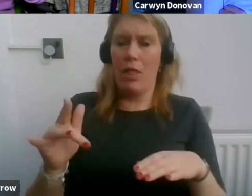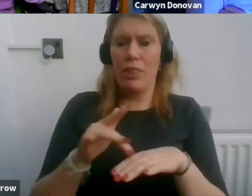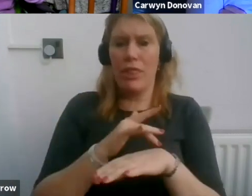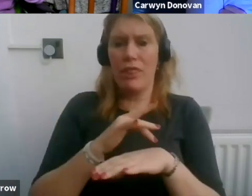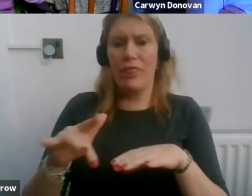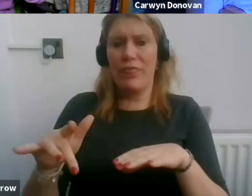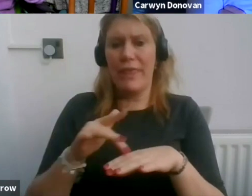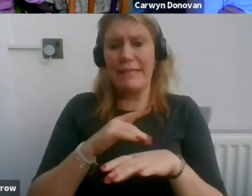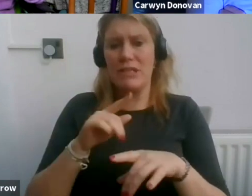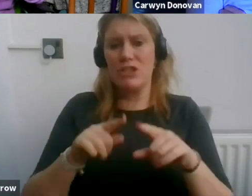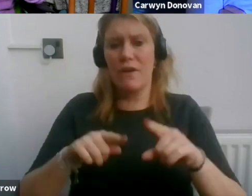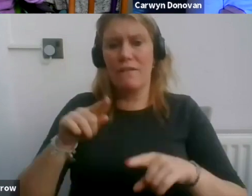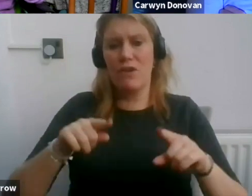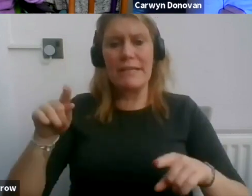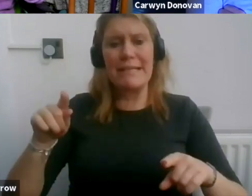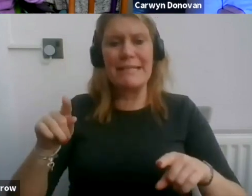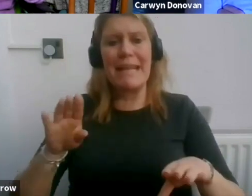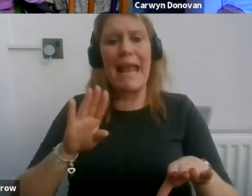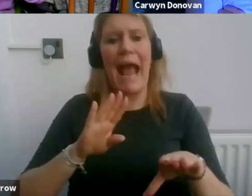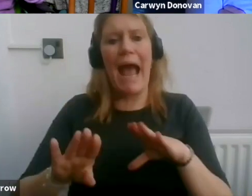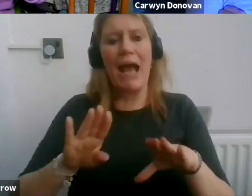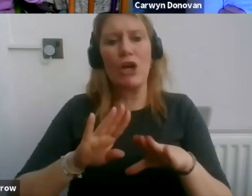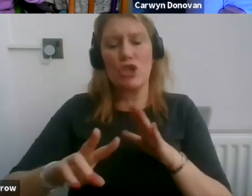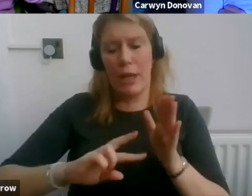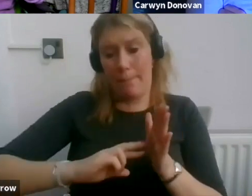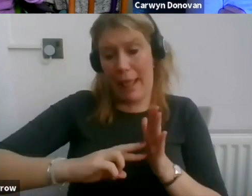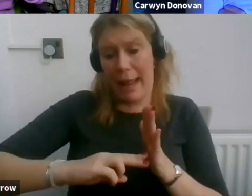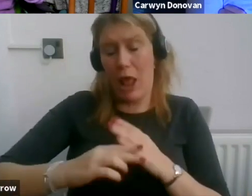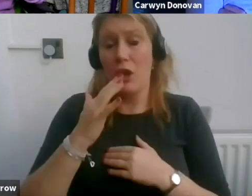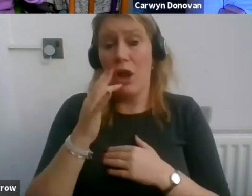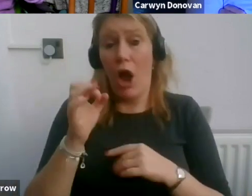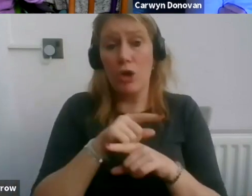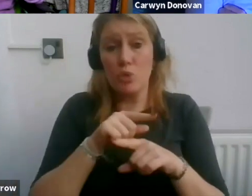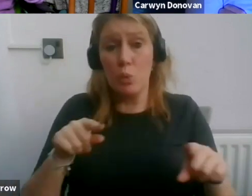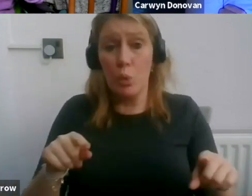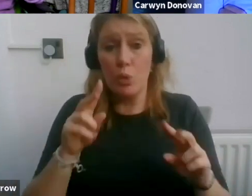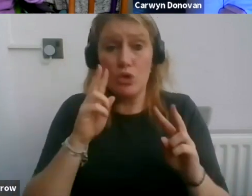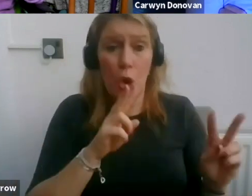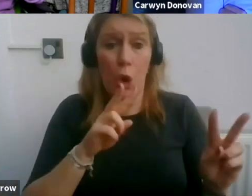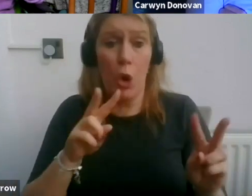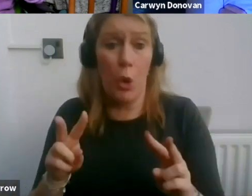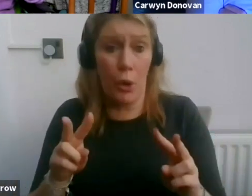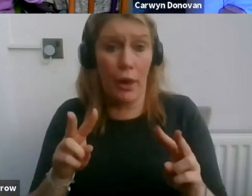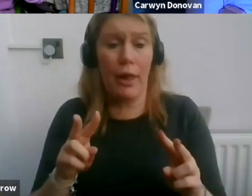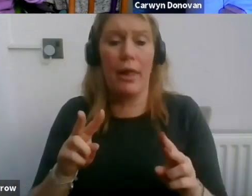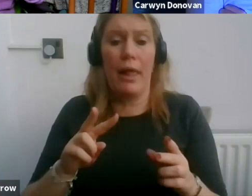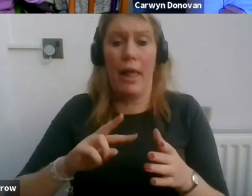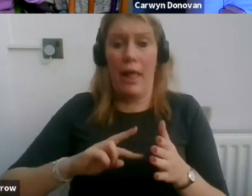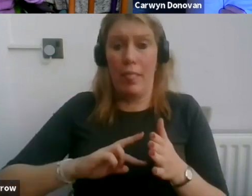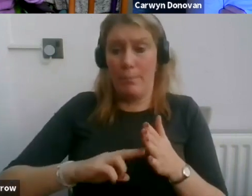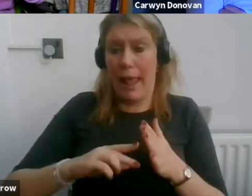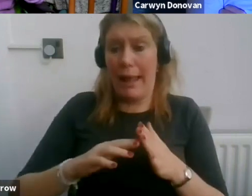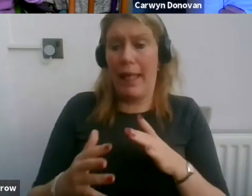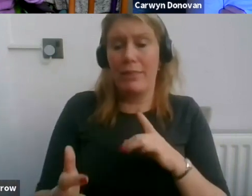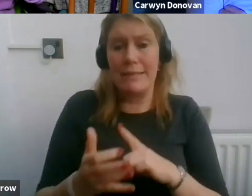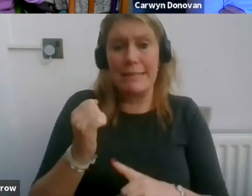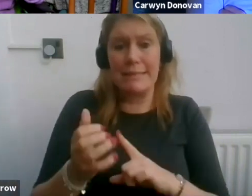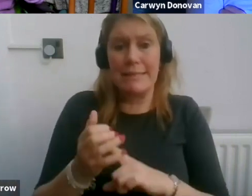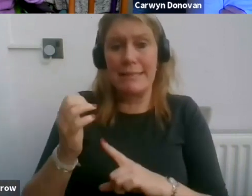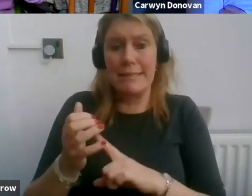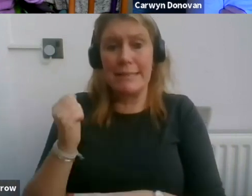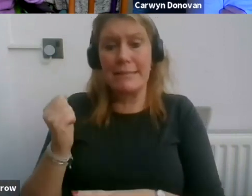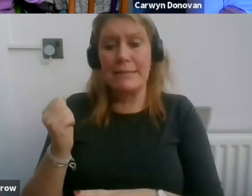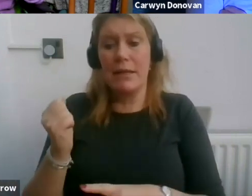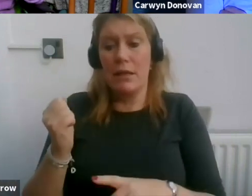diversity action plan and I'd ask you all to have a look at that the successes which we have had in rolling